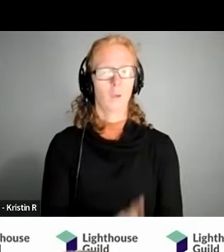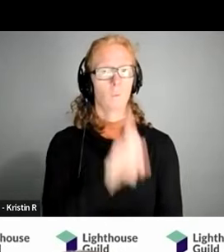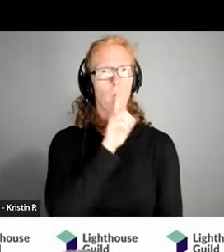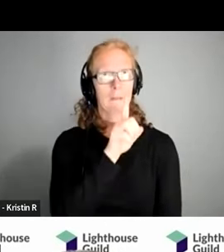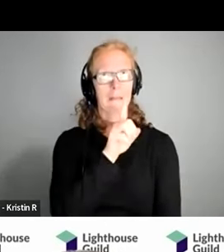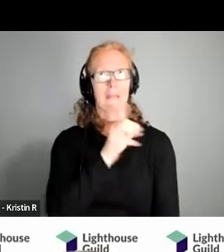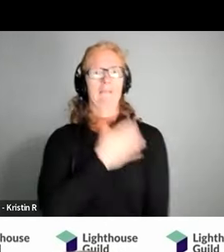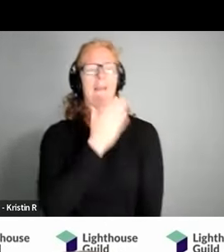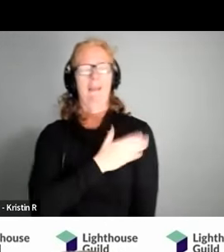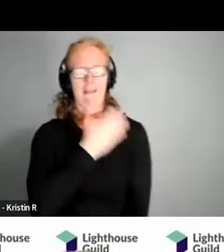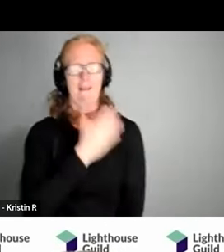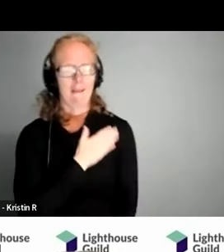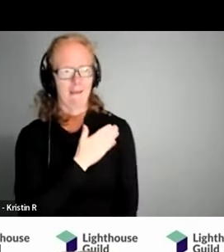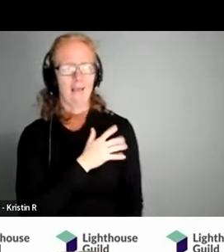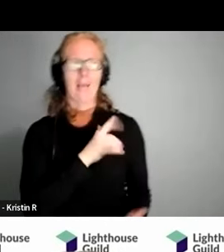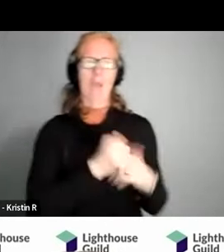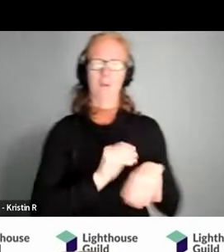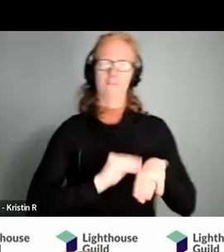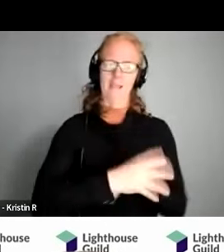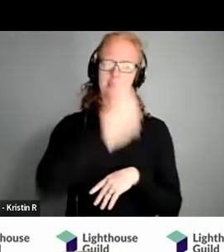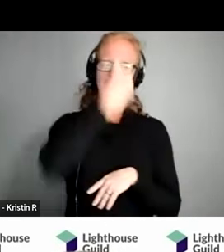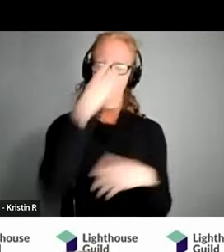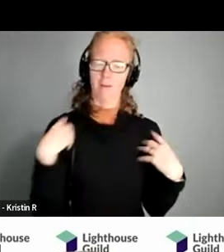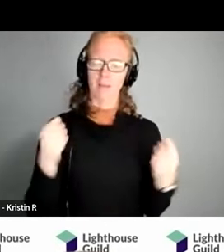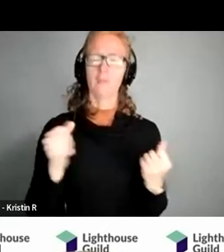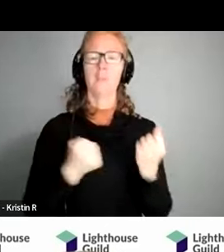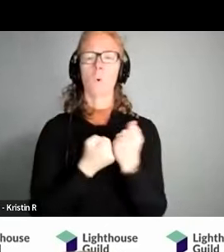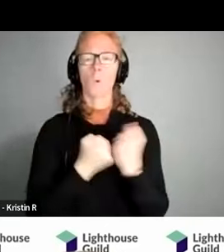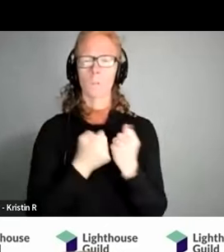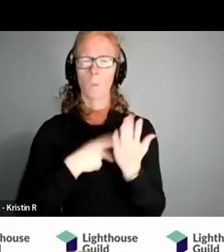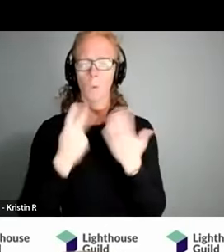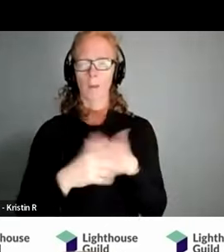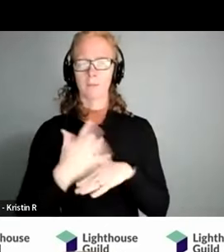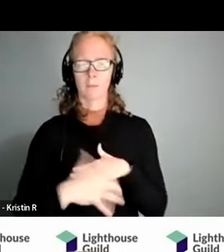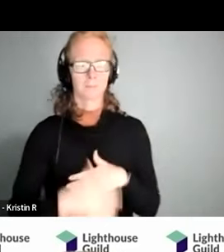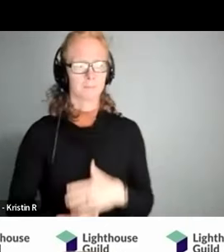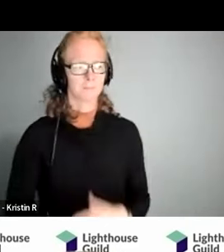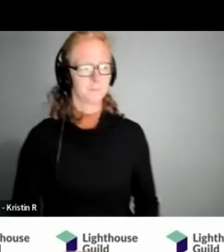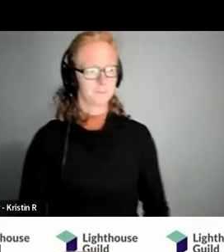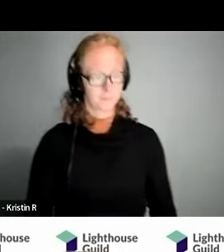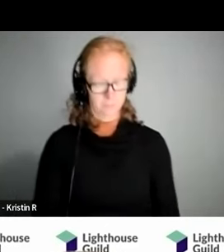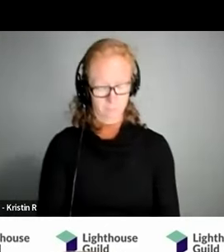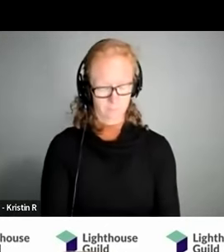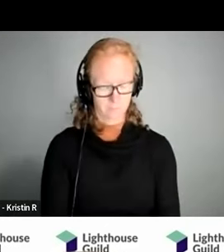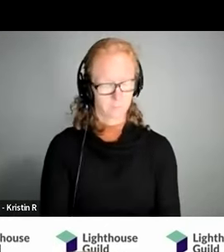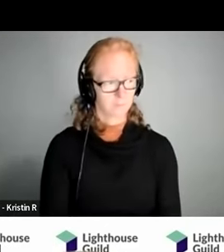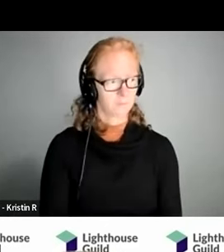to learn about the programs and supports that are available um okay so